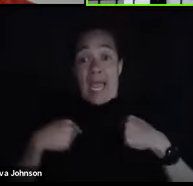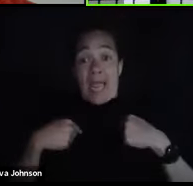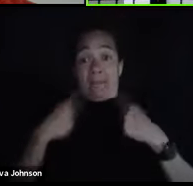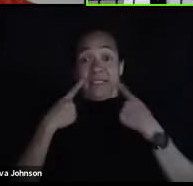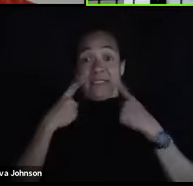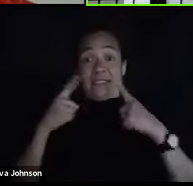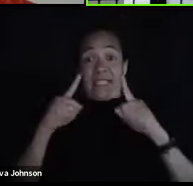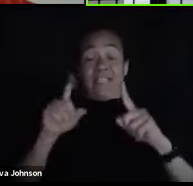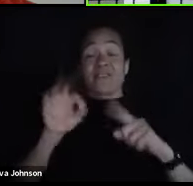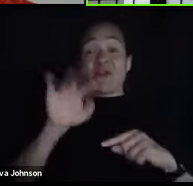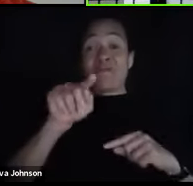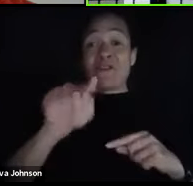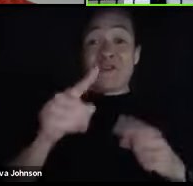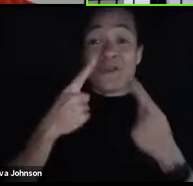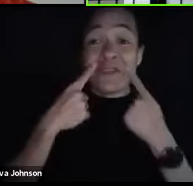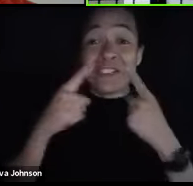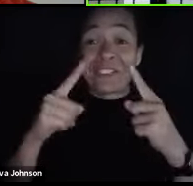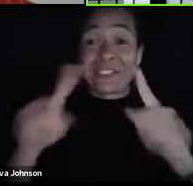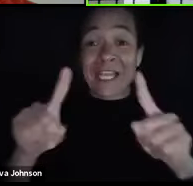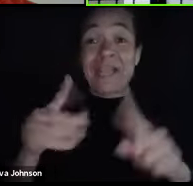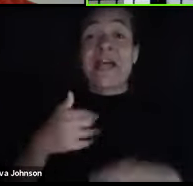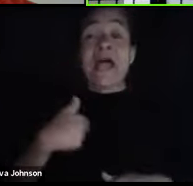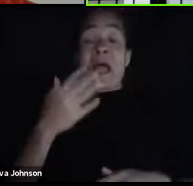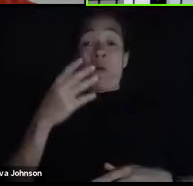and I want you to be a success.